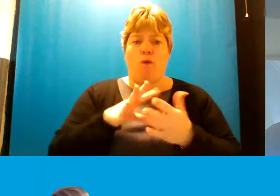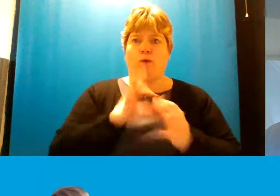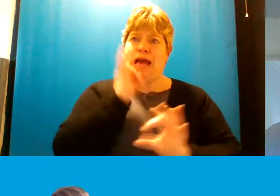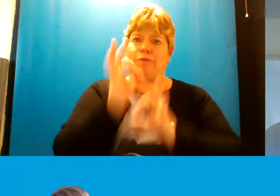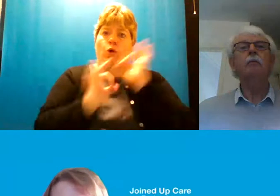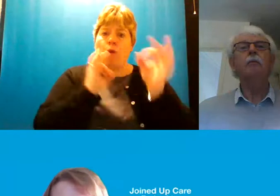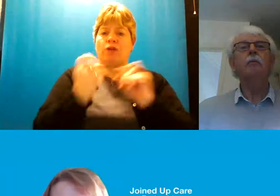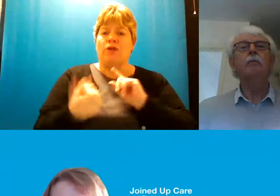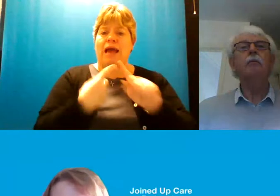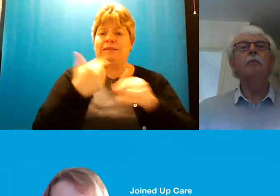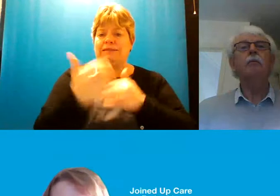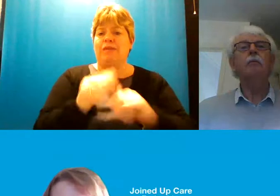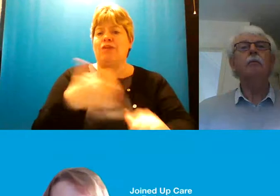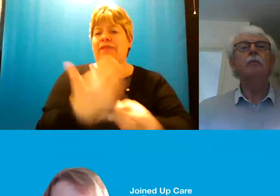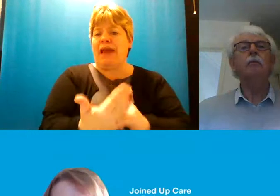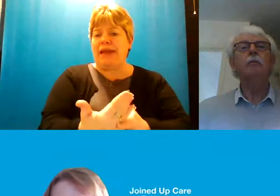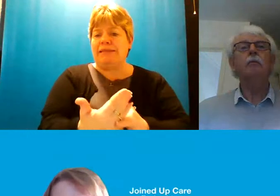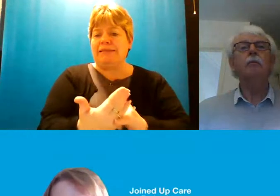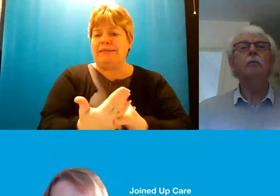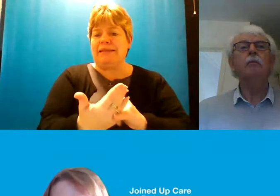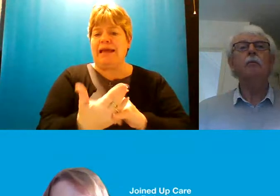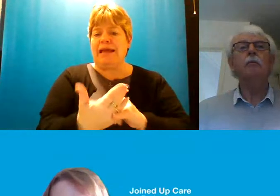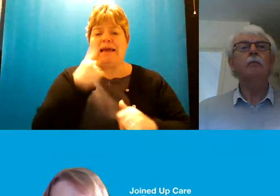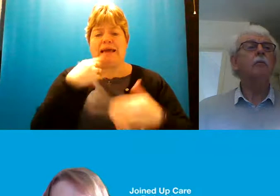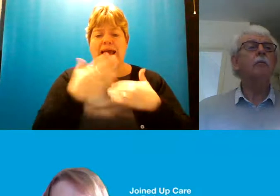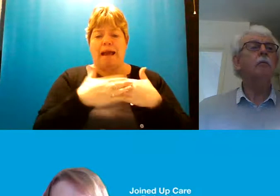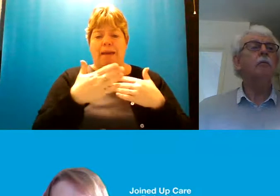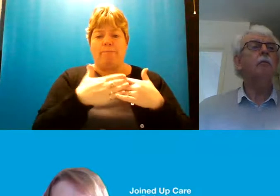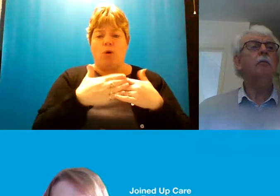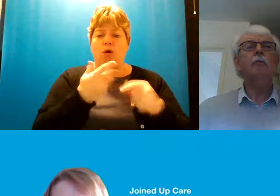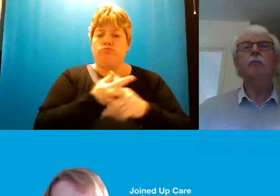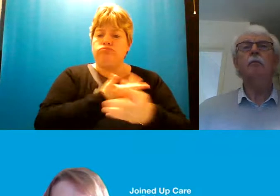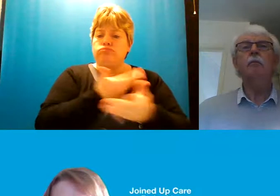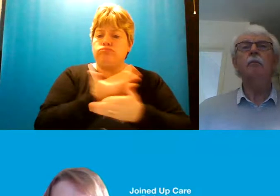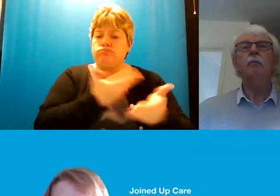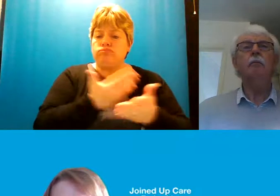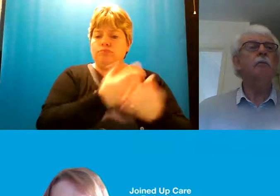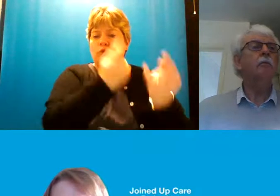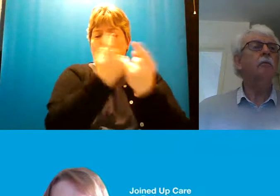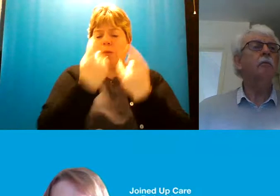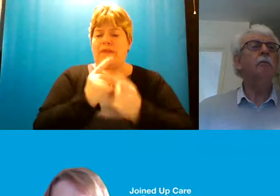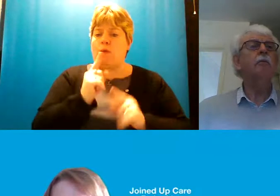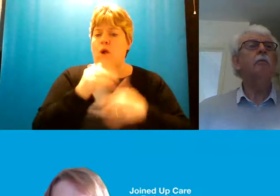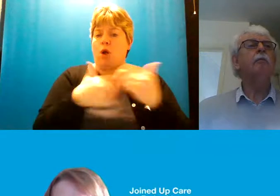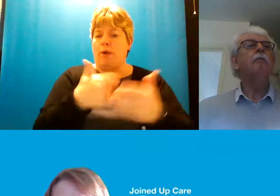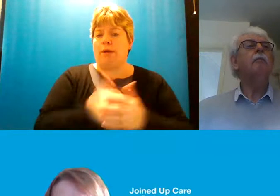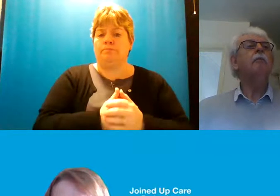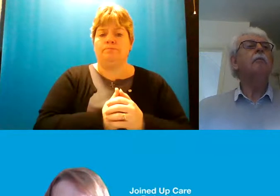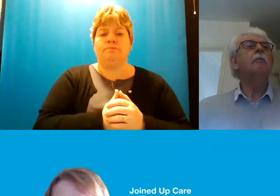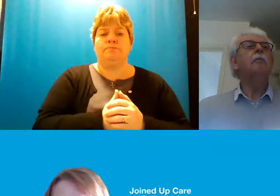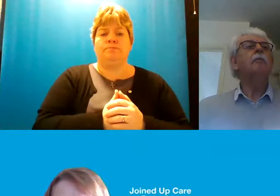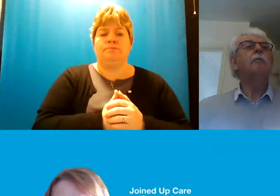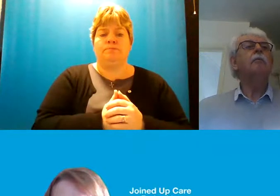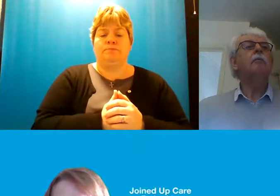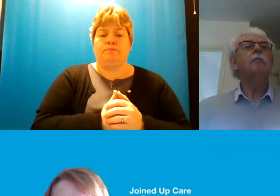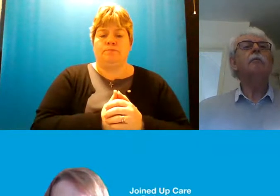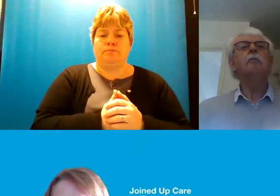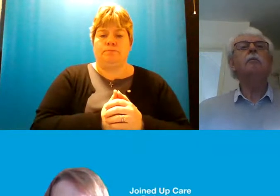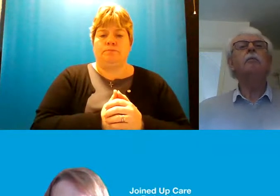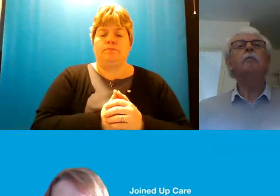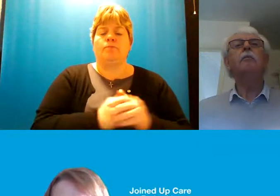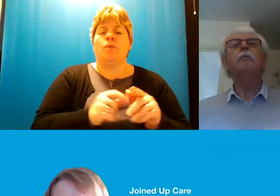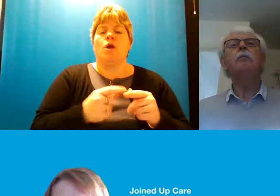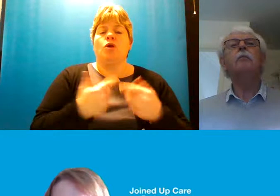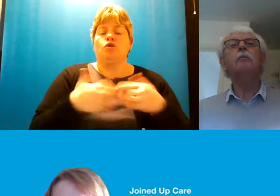session at the end where we can have more detailed conversations about some of the things that's going on just to